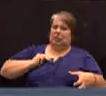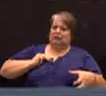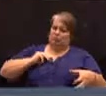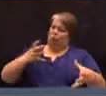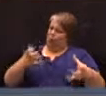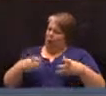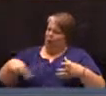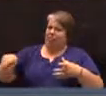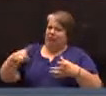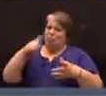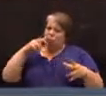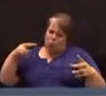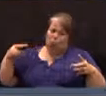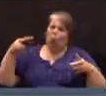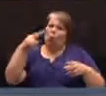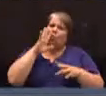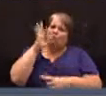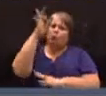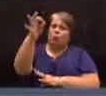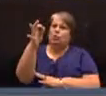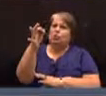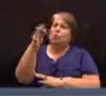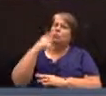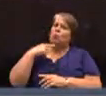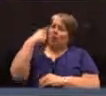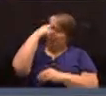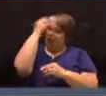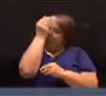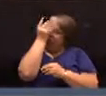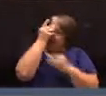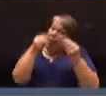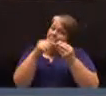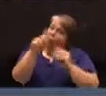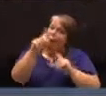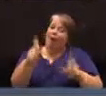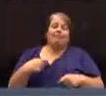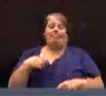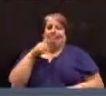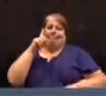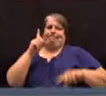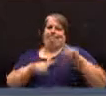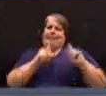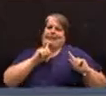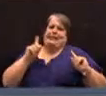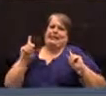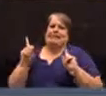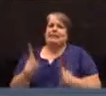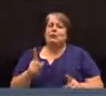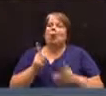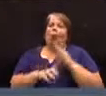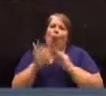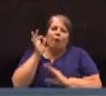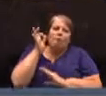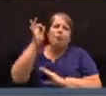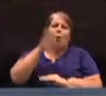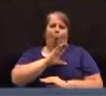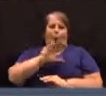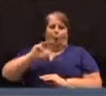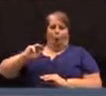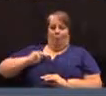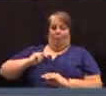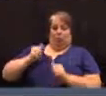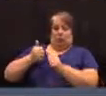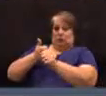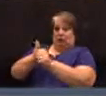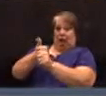to look. So when you're thinking about questions right now, I can't answer what the future's commission